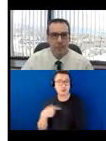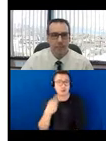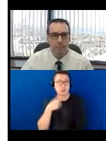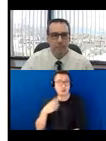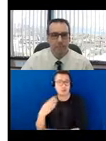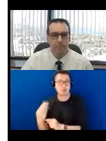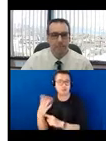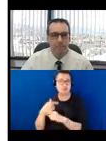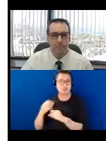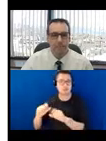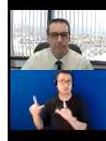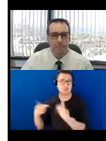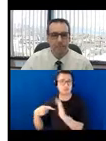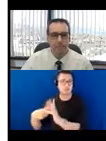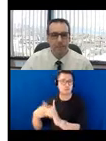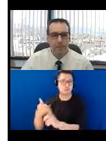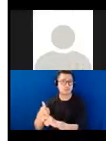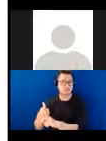camera.